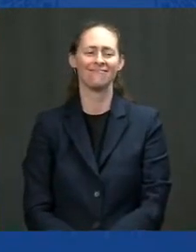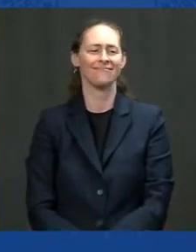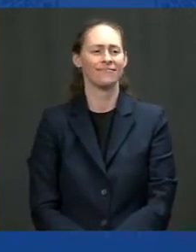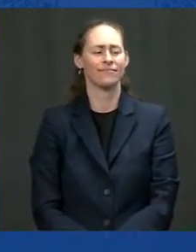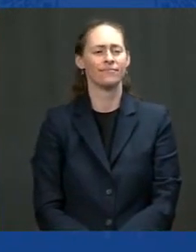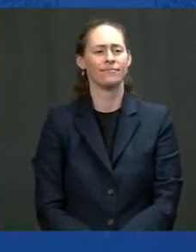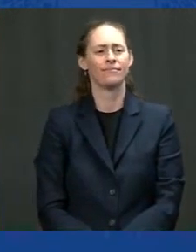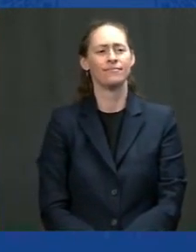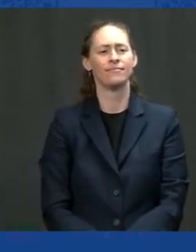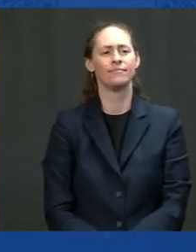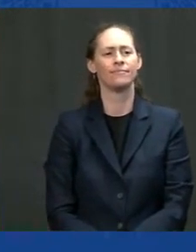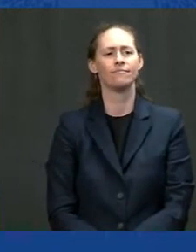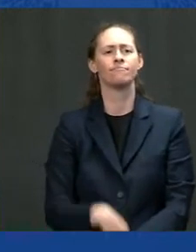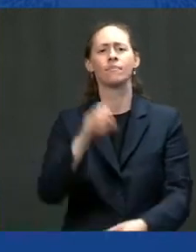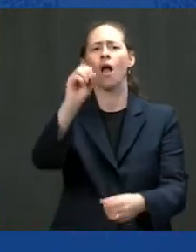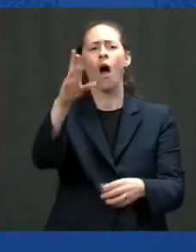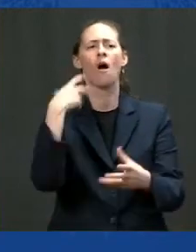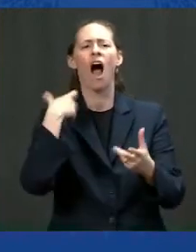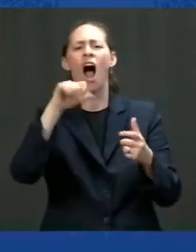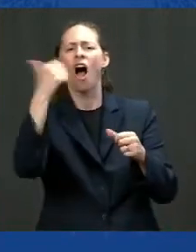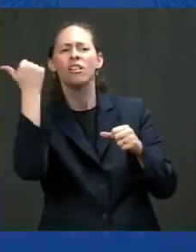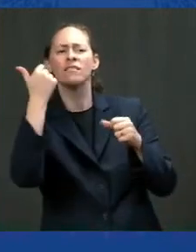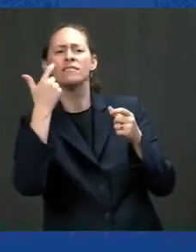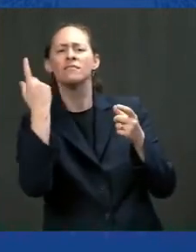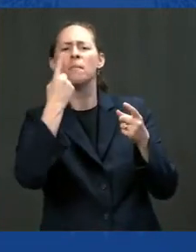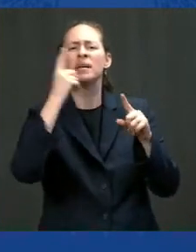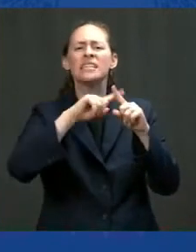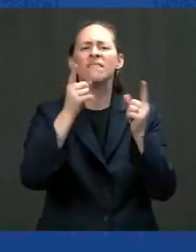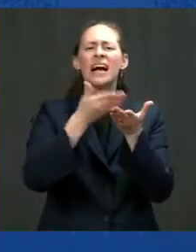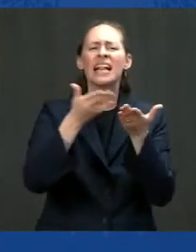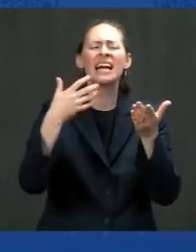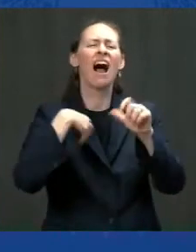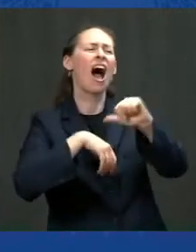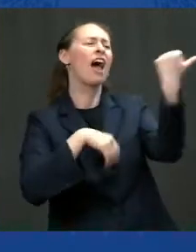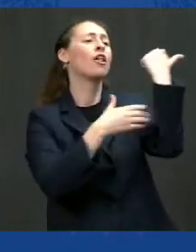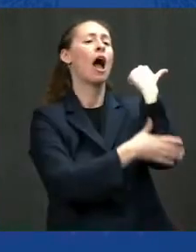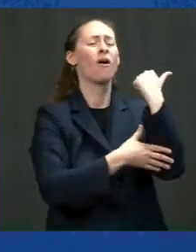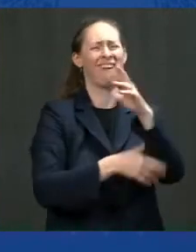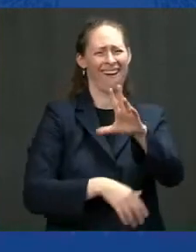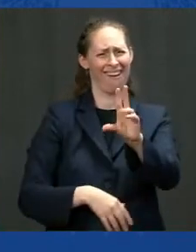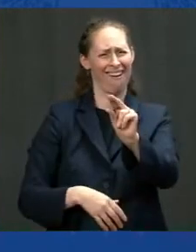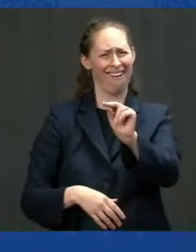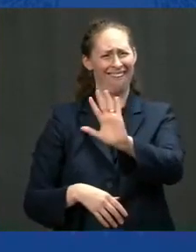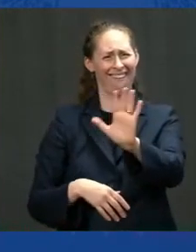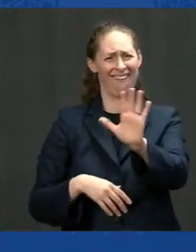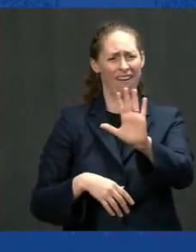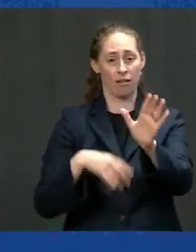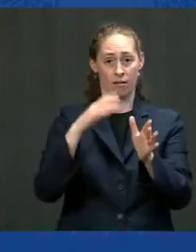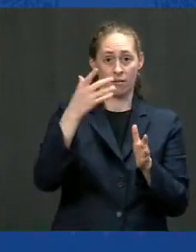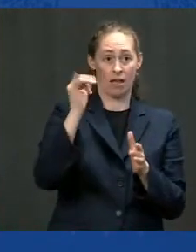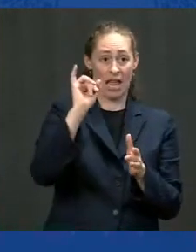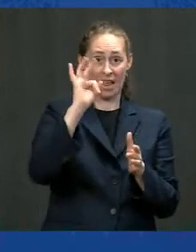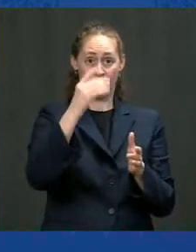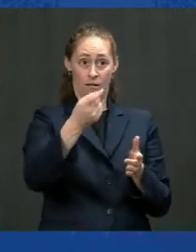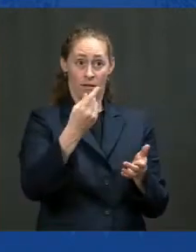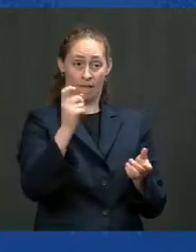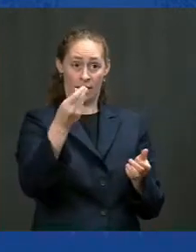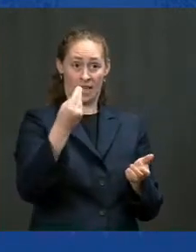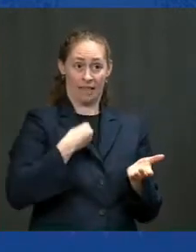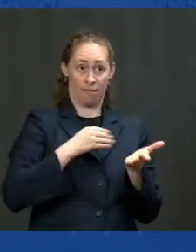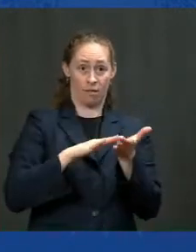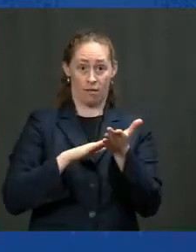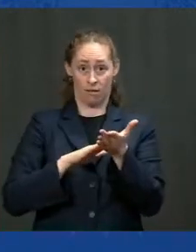anybody here that can make them, et cetera. I said, if you're going to give an exception, you've got to tell the White House specifically